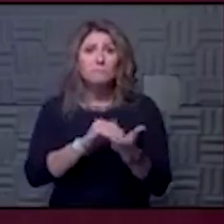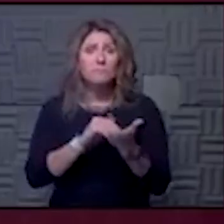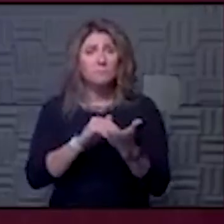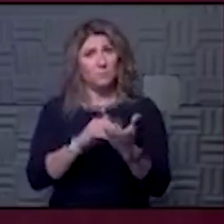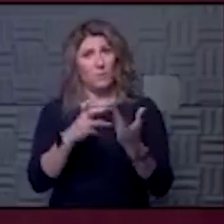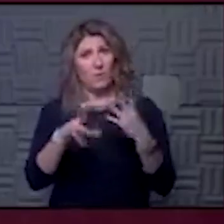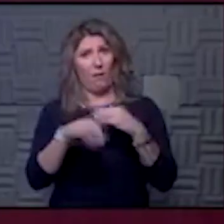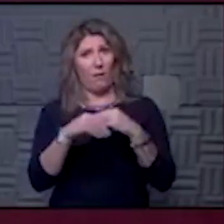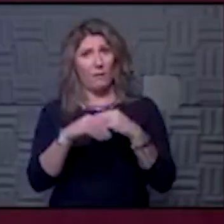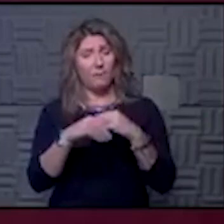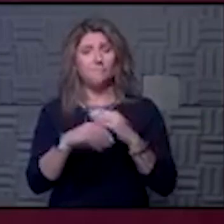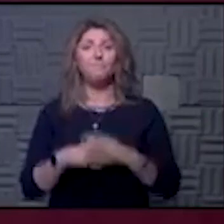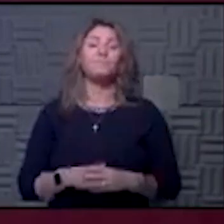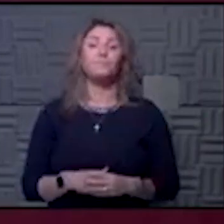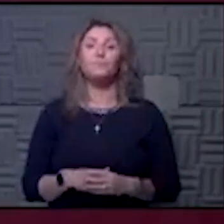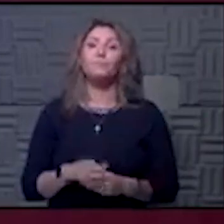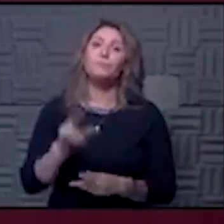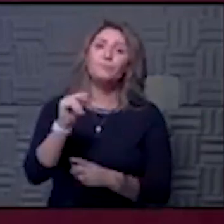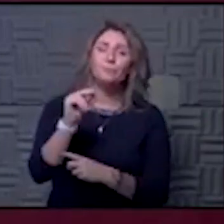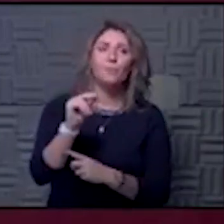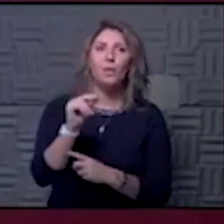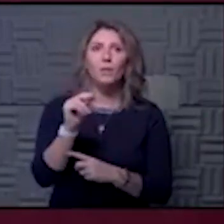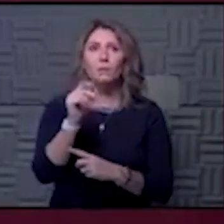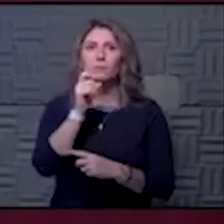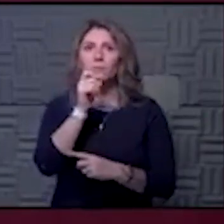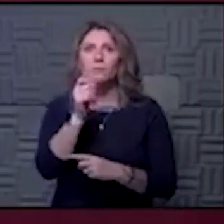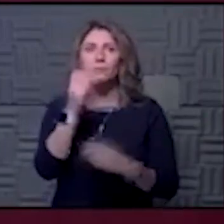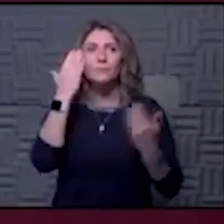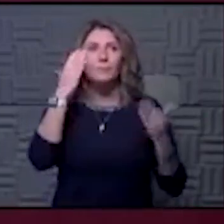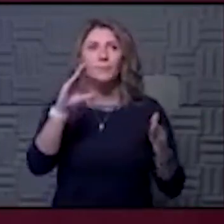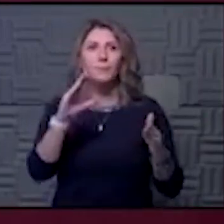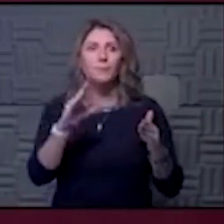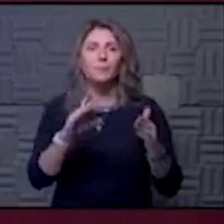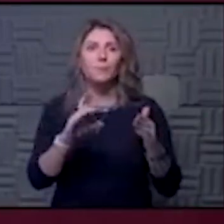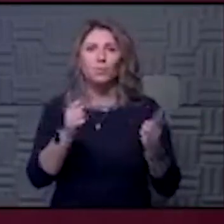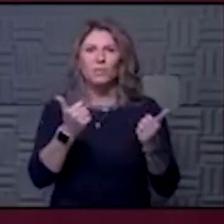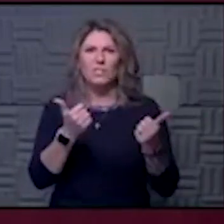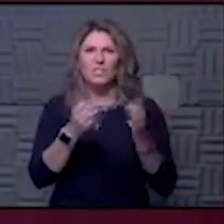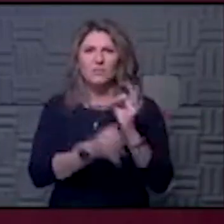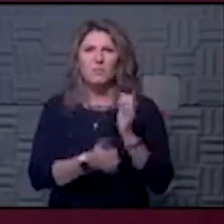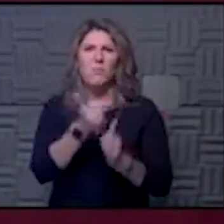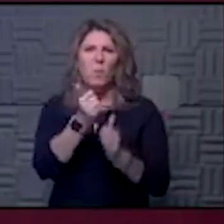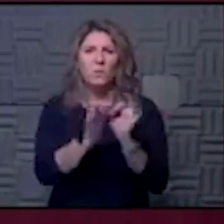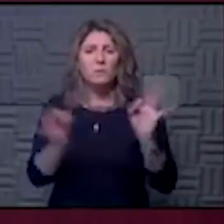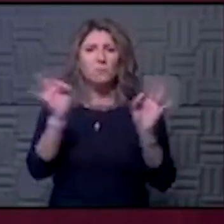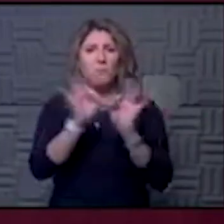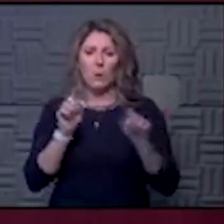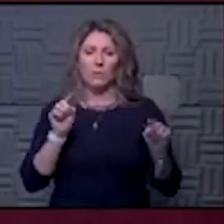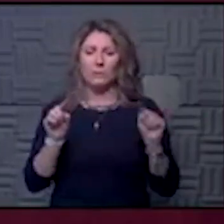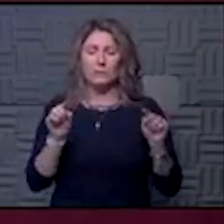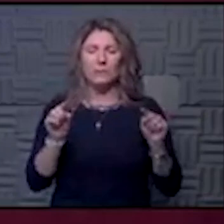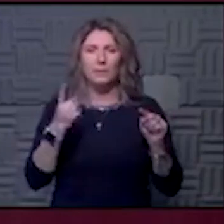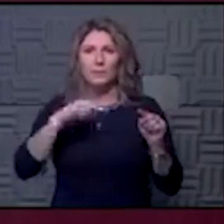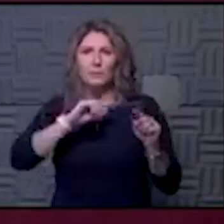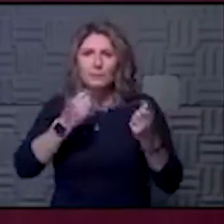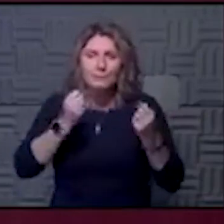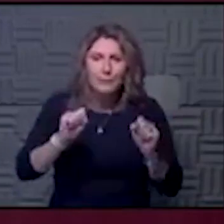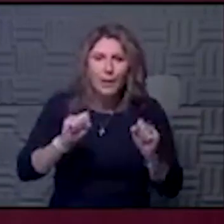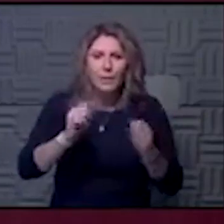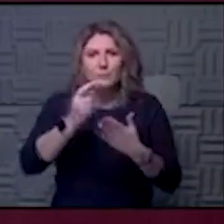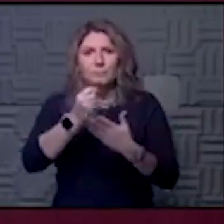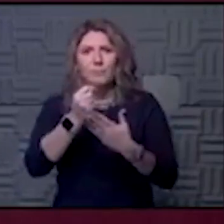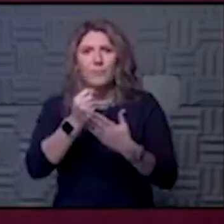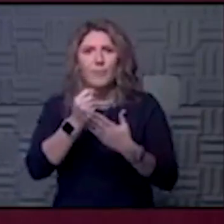No. And we don't know really which ones are the most important. Yeah. Right? Because we're trying to treat